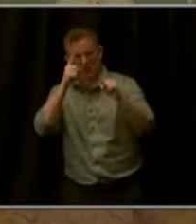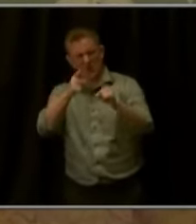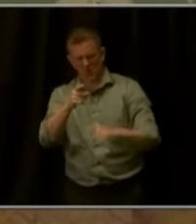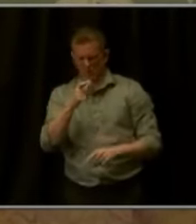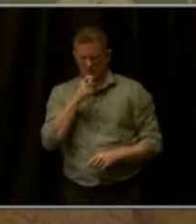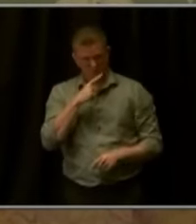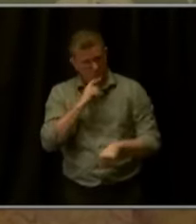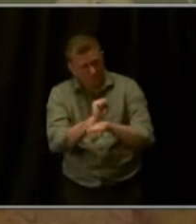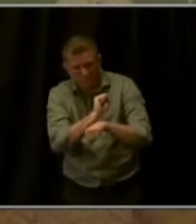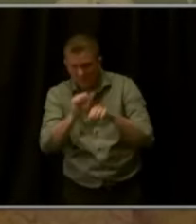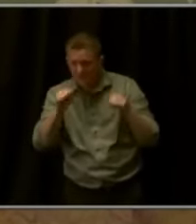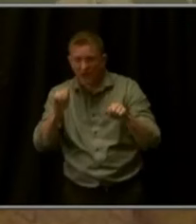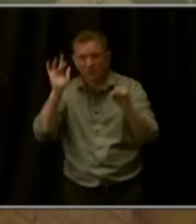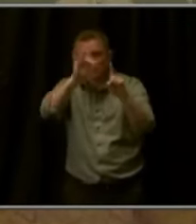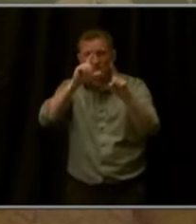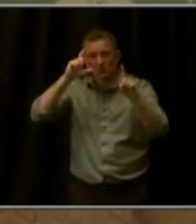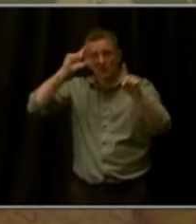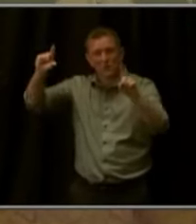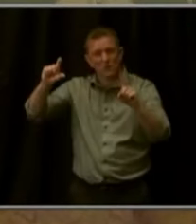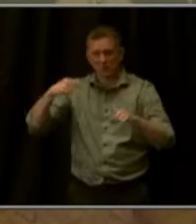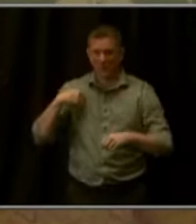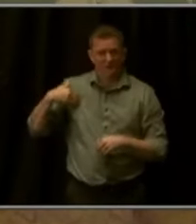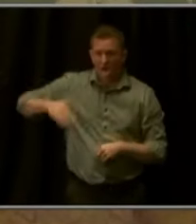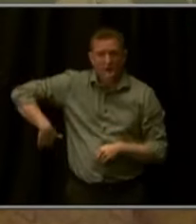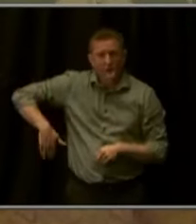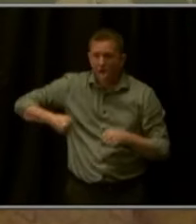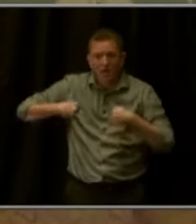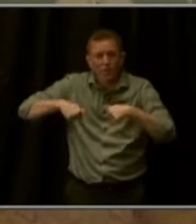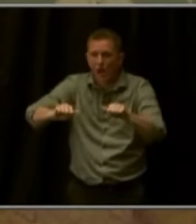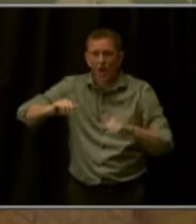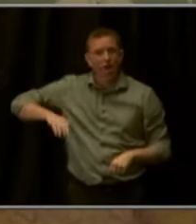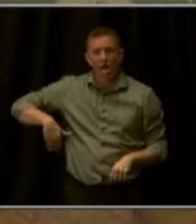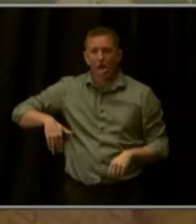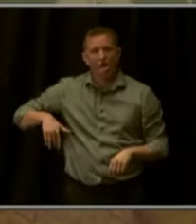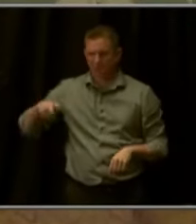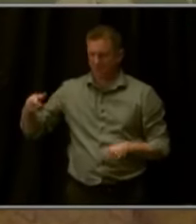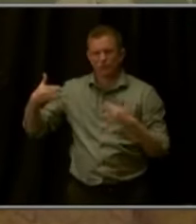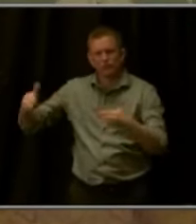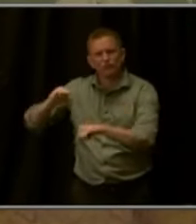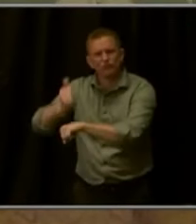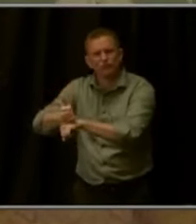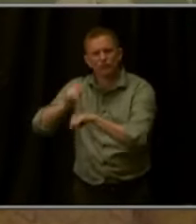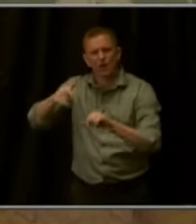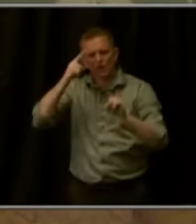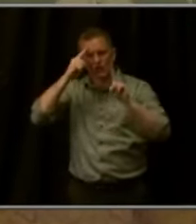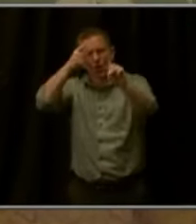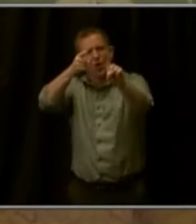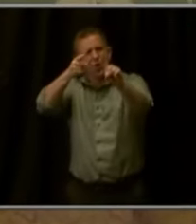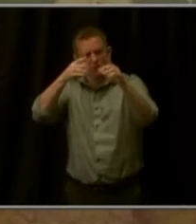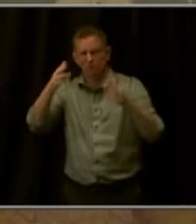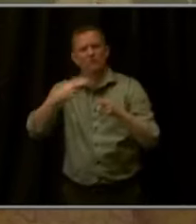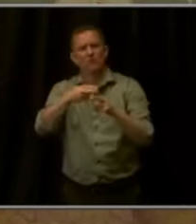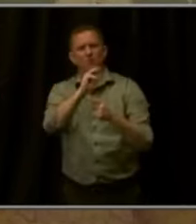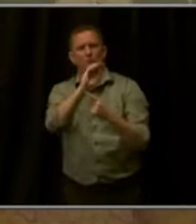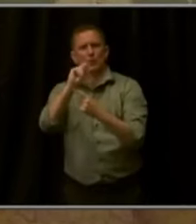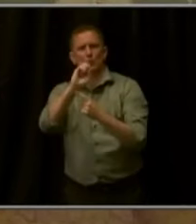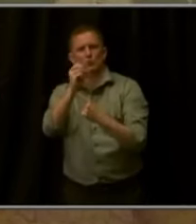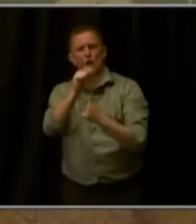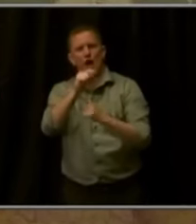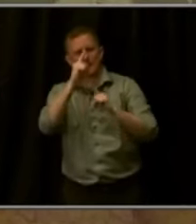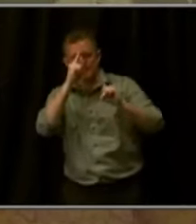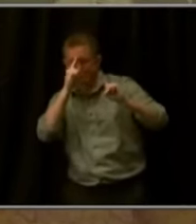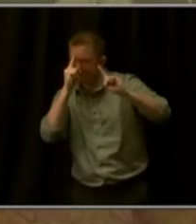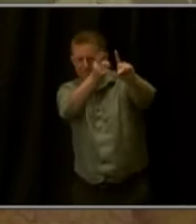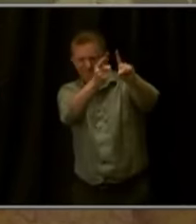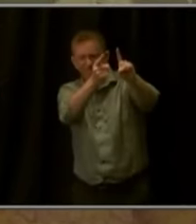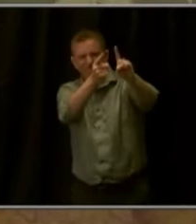something never attempted in human history, and he made it a mission. And the moonshot goal as it came to be known set a standard, not just for